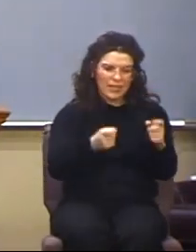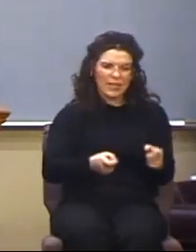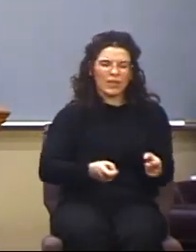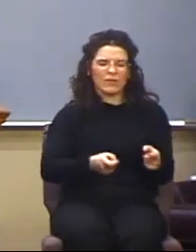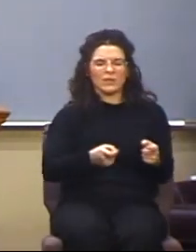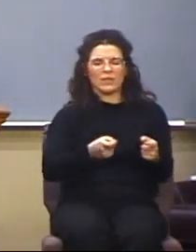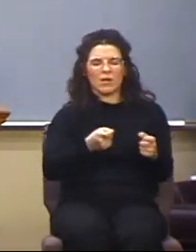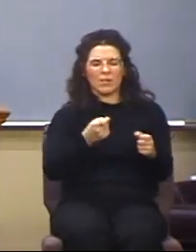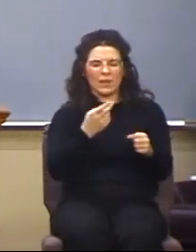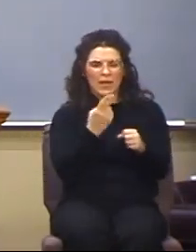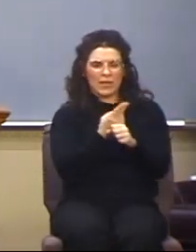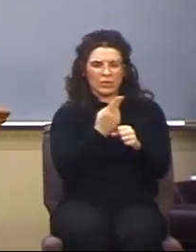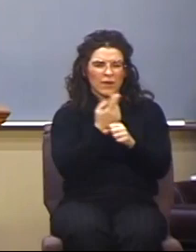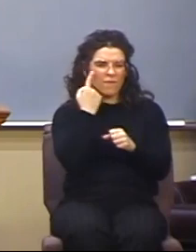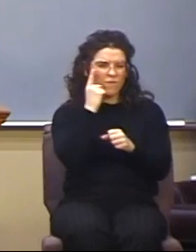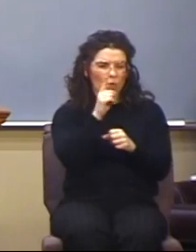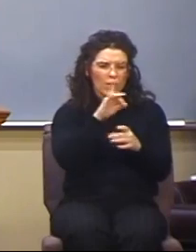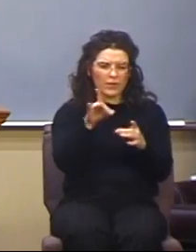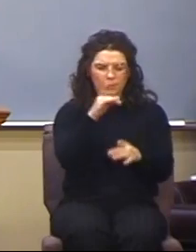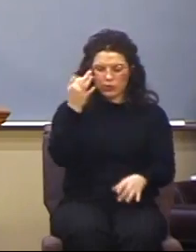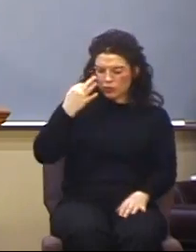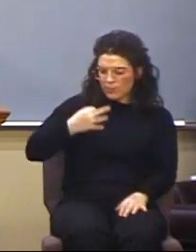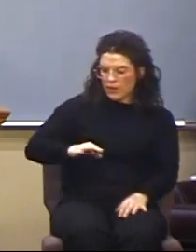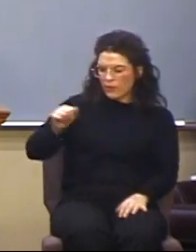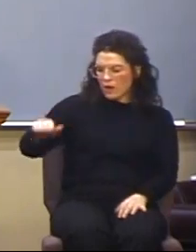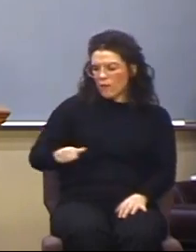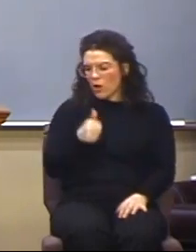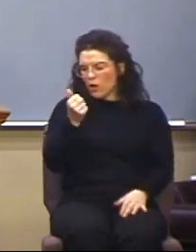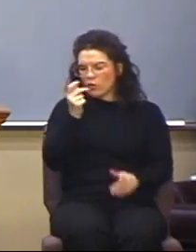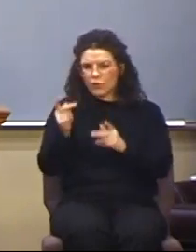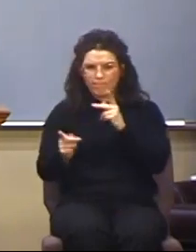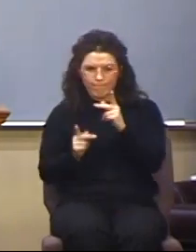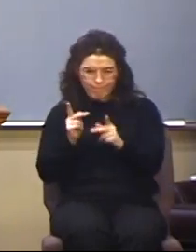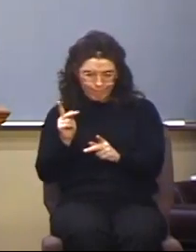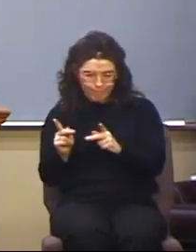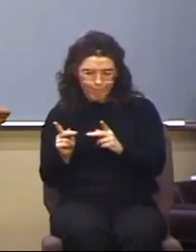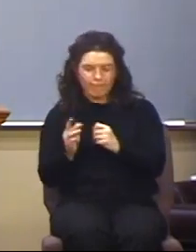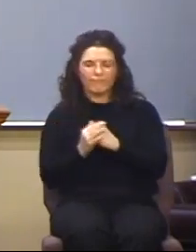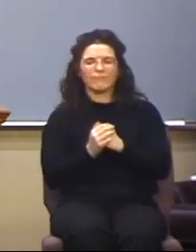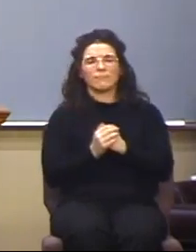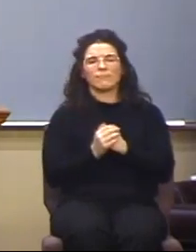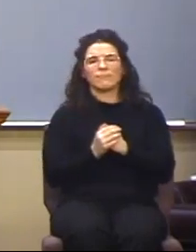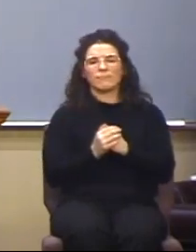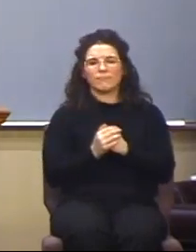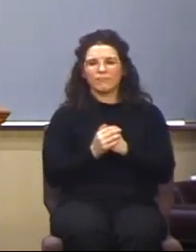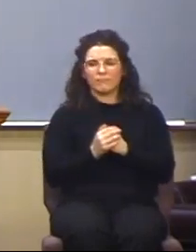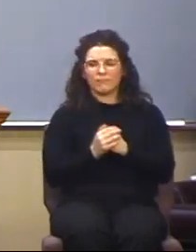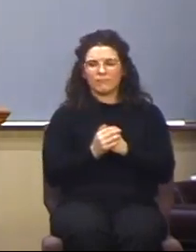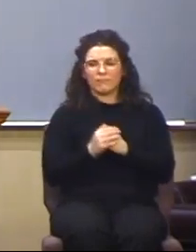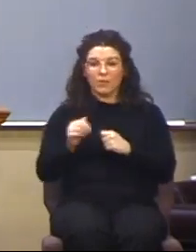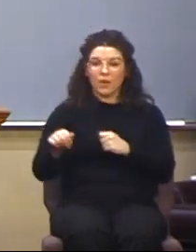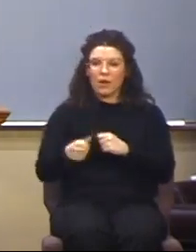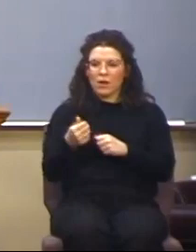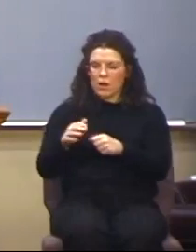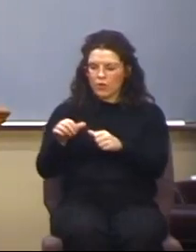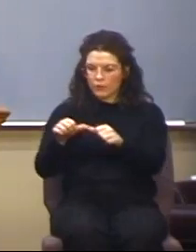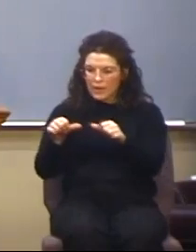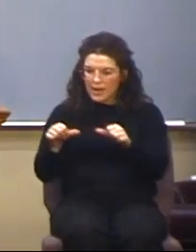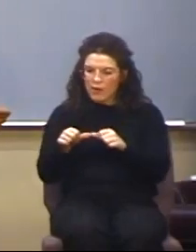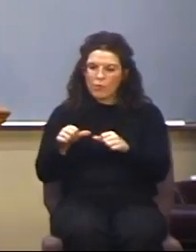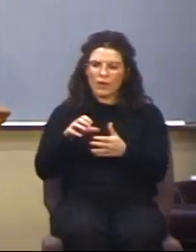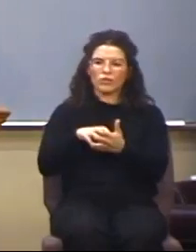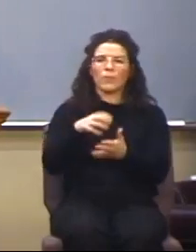exercised for the spiritual benefit of others. Another area will be, of course, chapter 13. The entire chapter